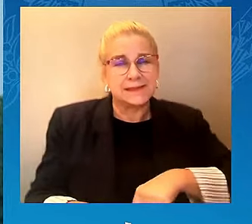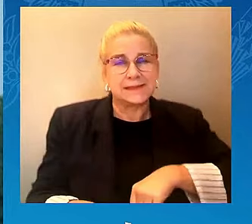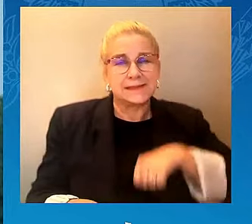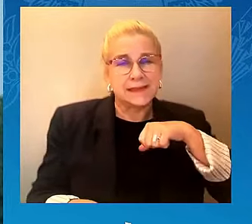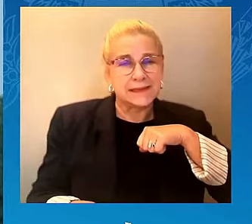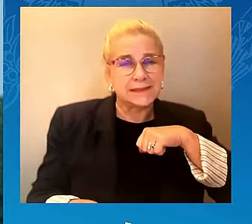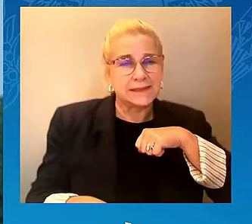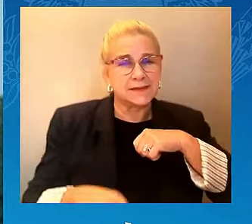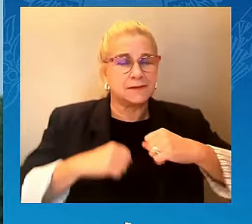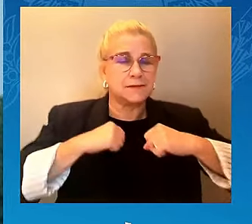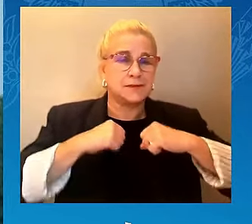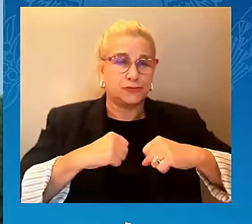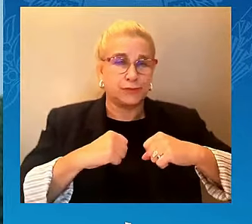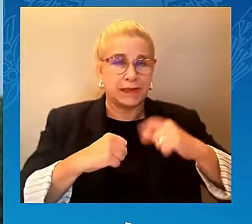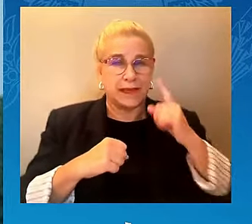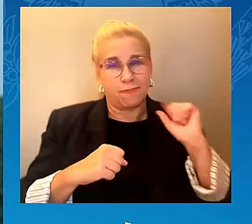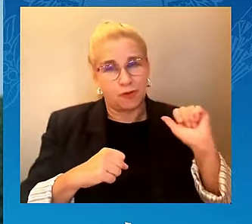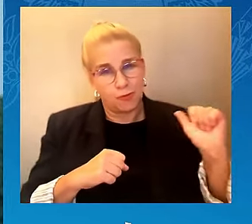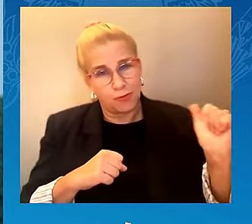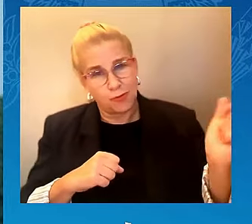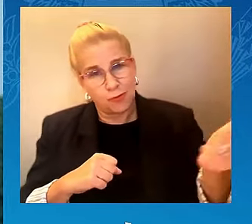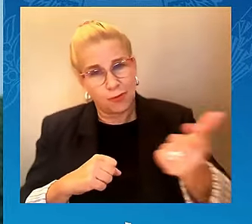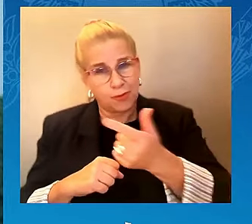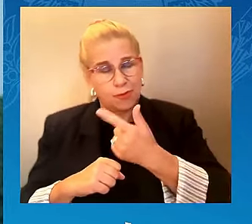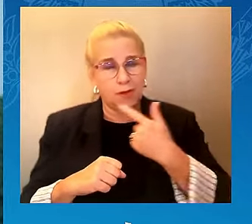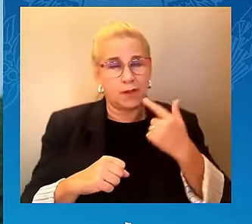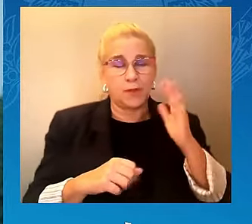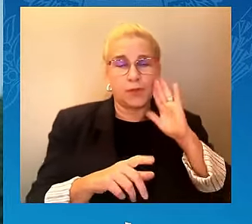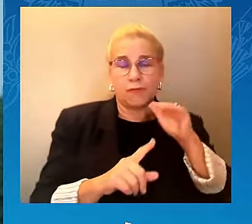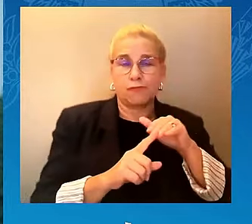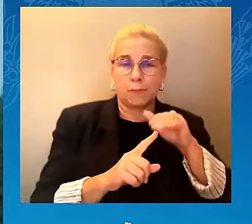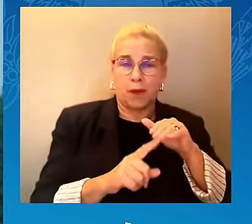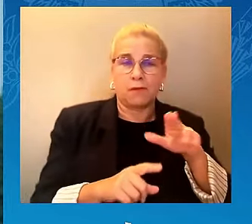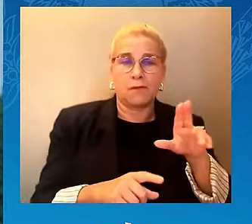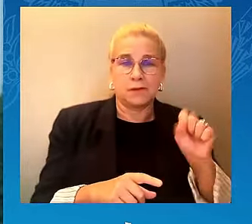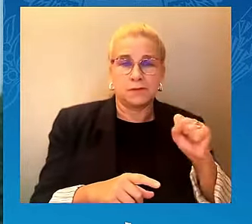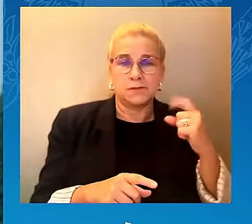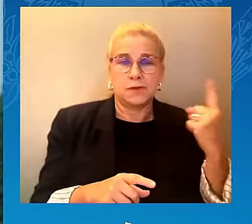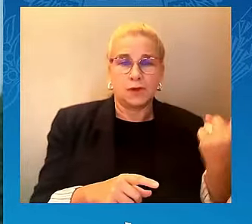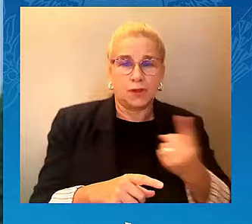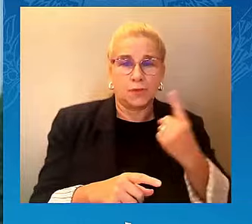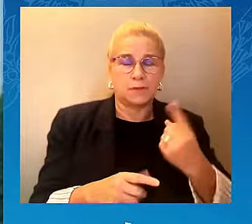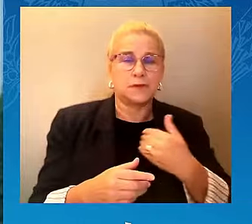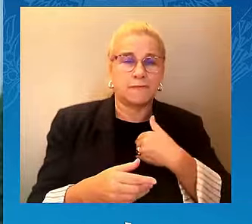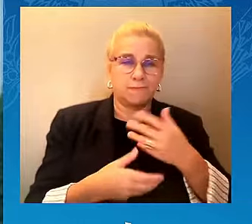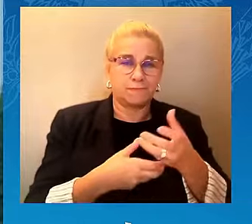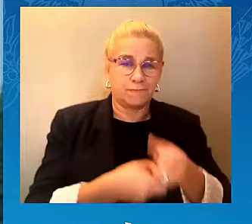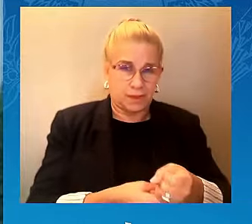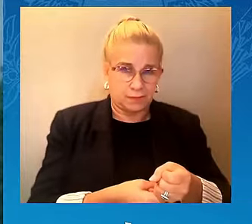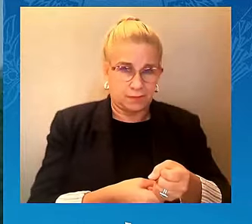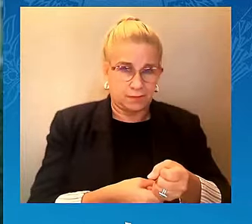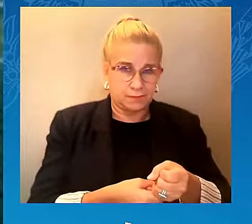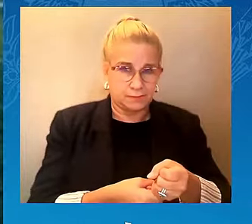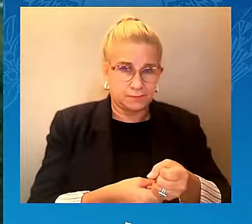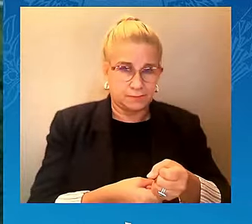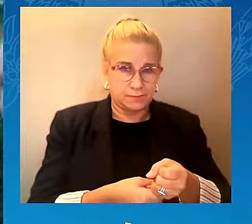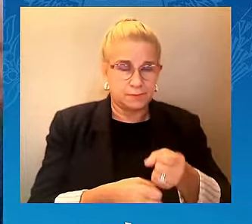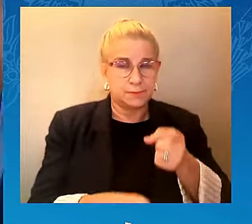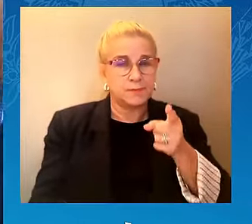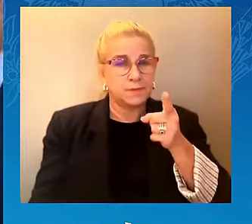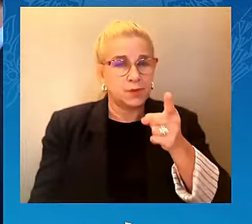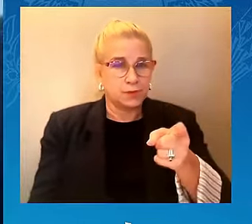to always have faith. Thank you. And I will now turn it over to the second gentleman, my husband, Doug.